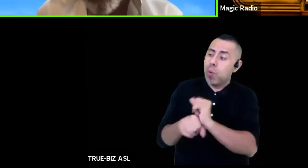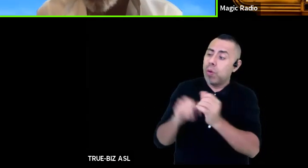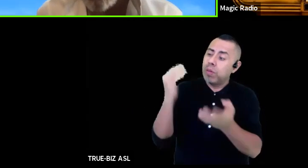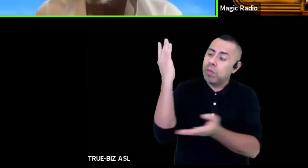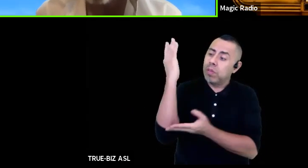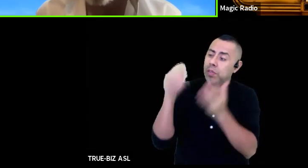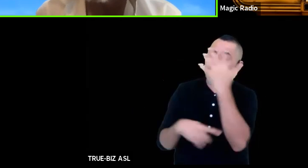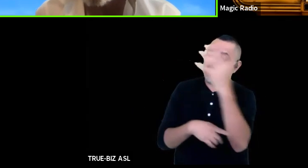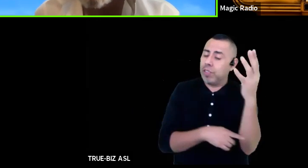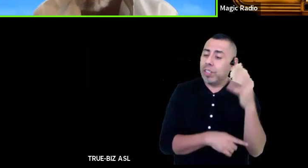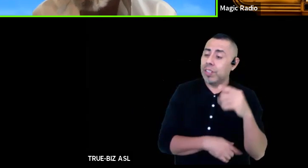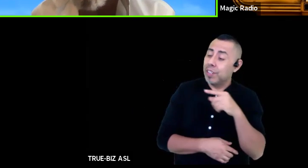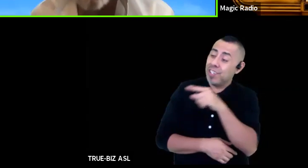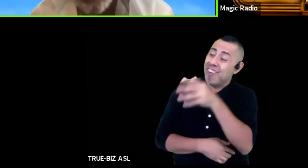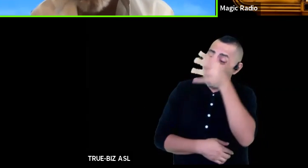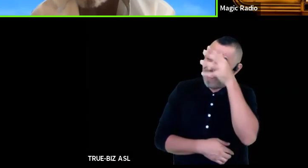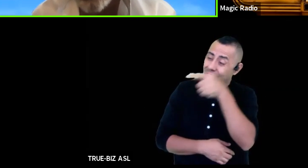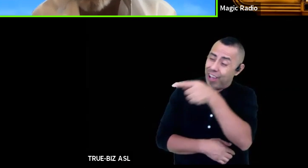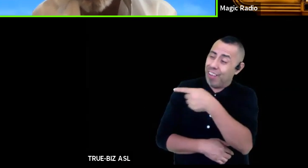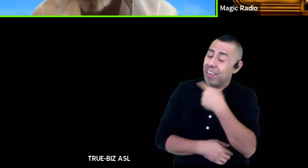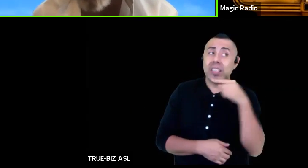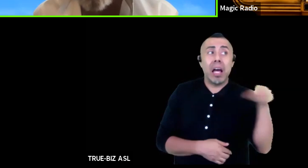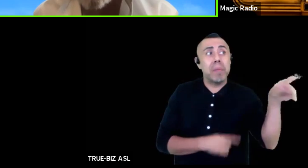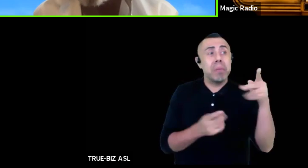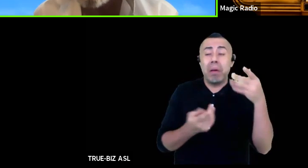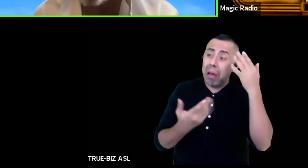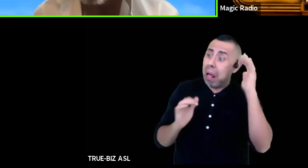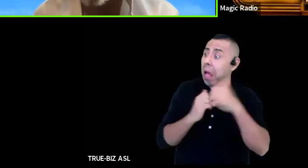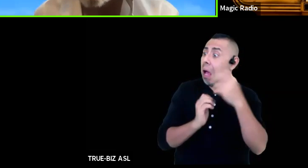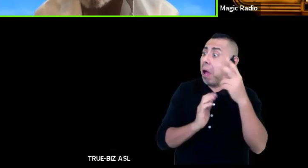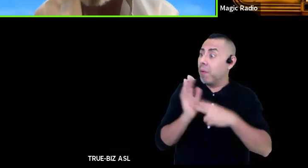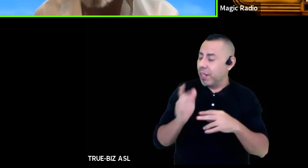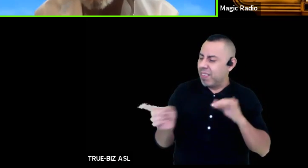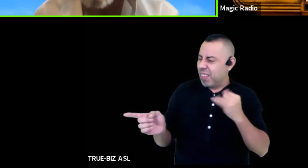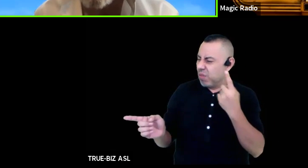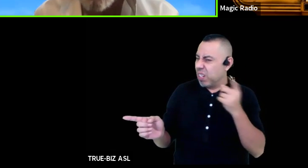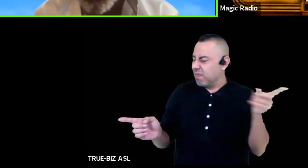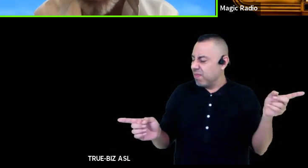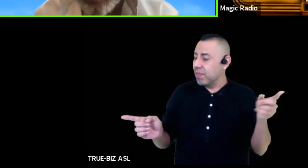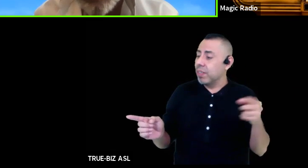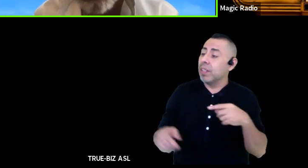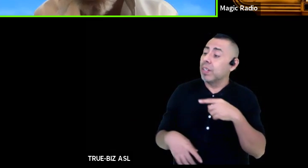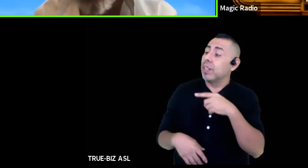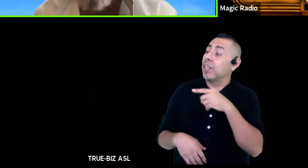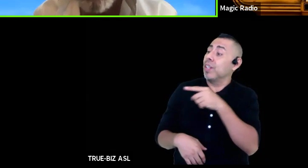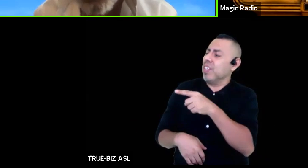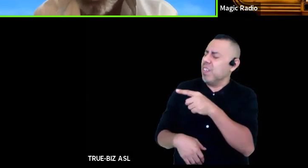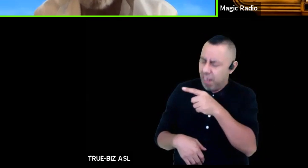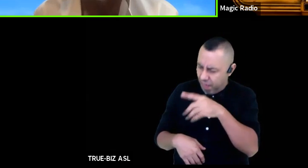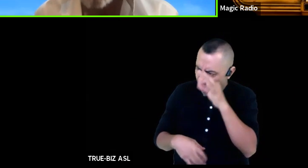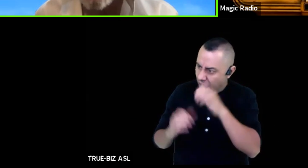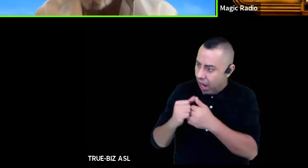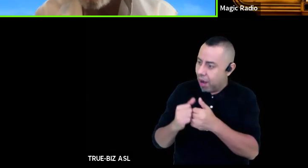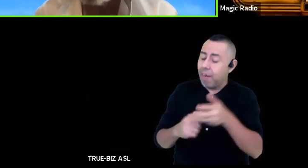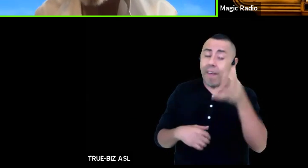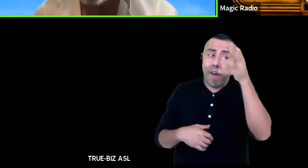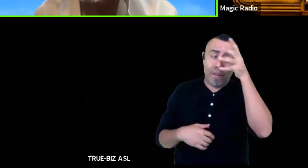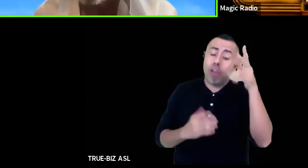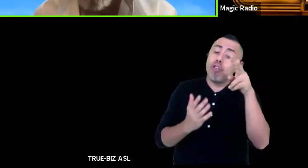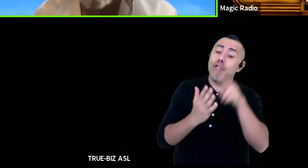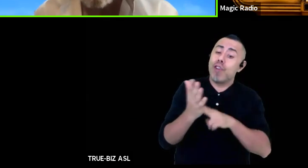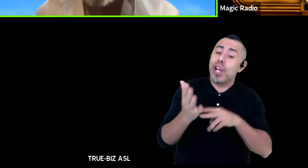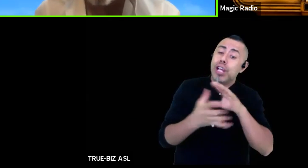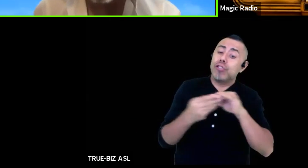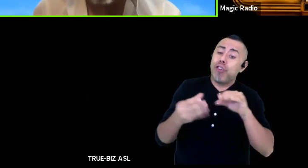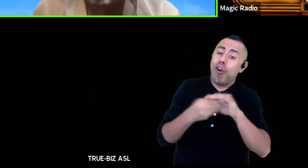those people you mentioned who can't read you found this out on one of the nights he was supposedly reading you a story he would hold up open a book and make